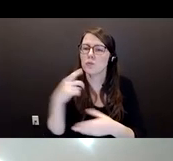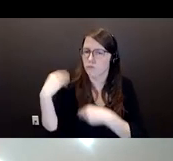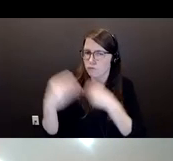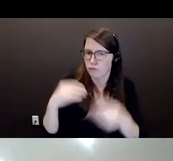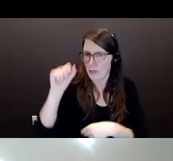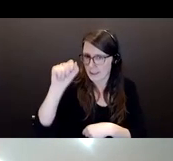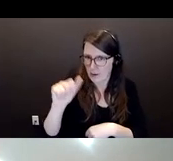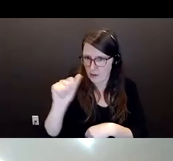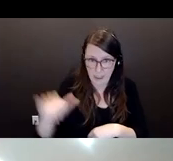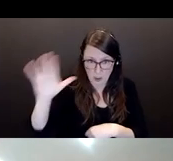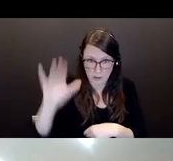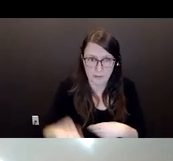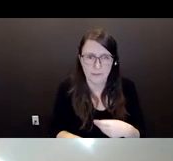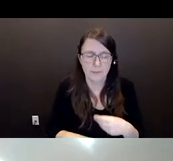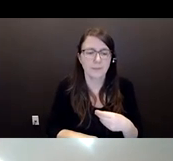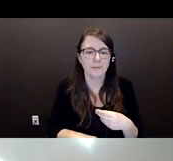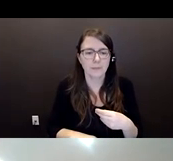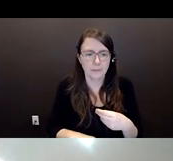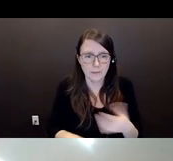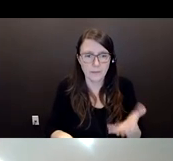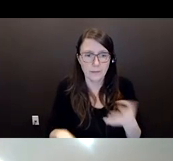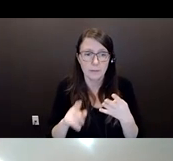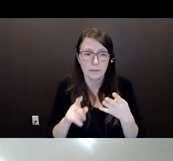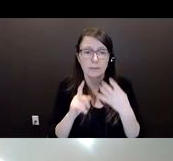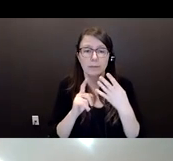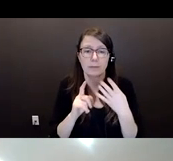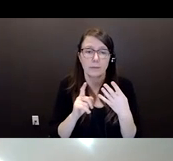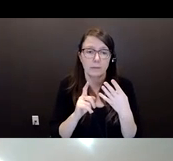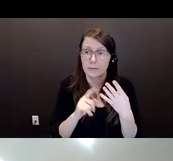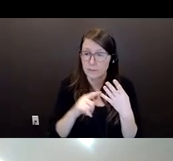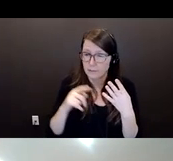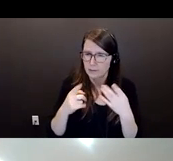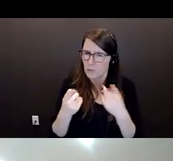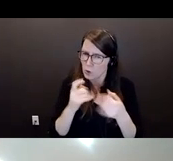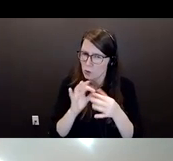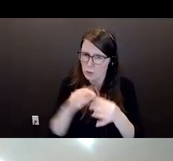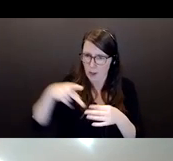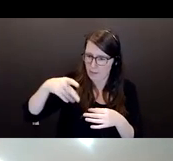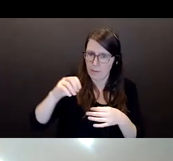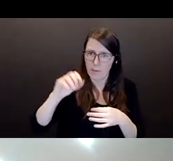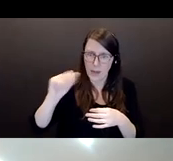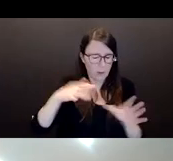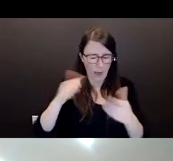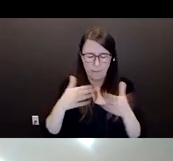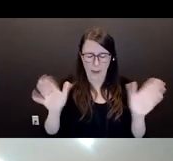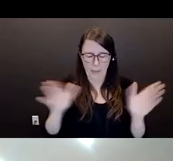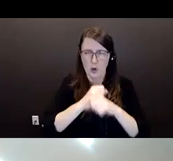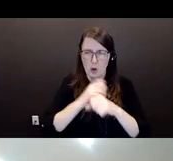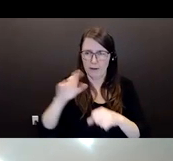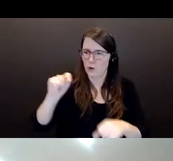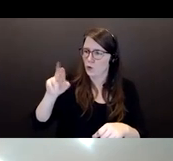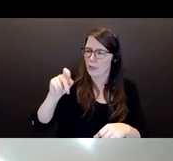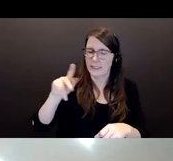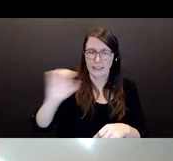POA is or sorry the Public Guardian Trustee. I would encourage you to go to the website for the Ministry of Attorney General. There's a lot of